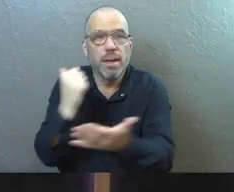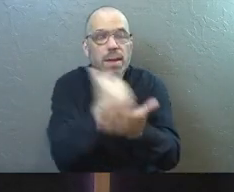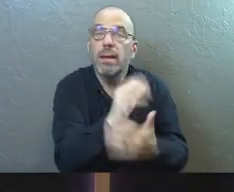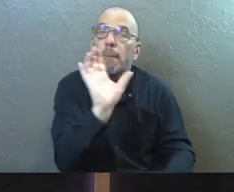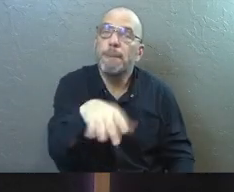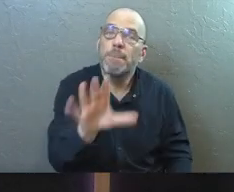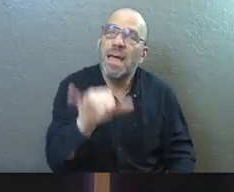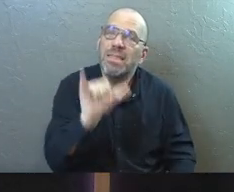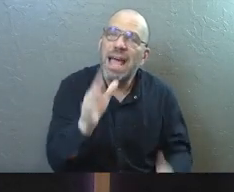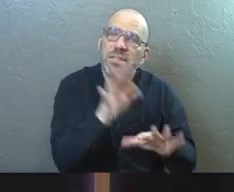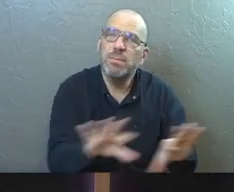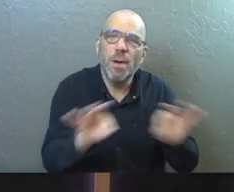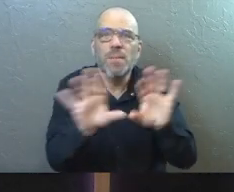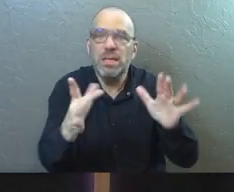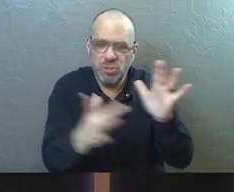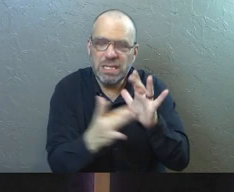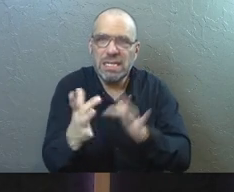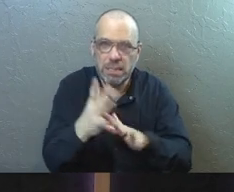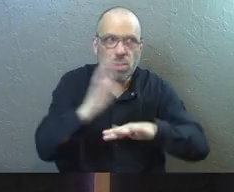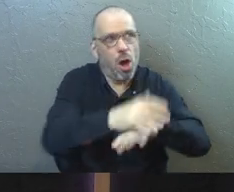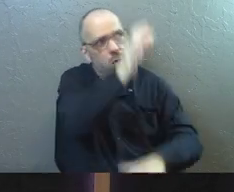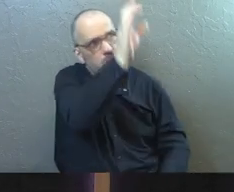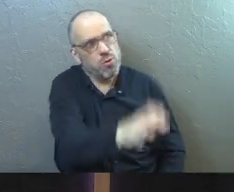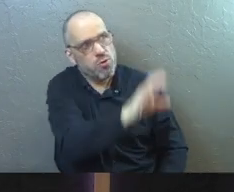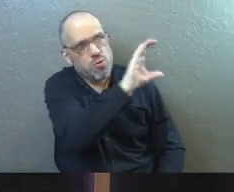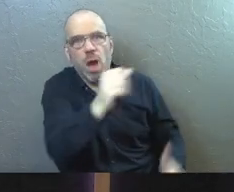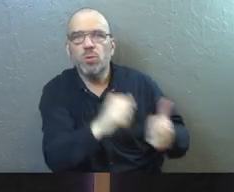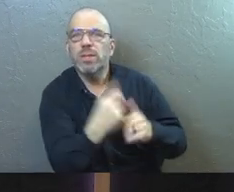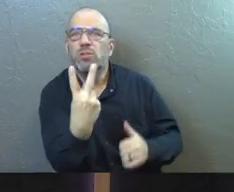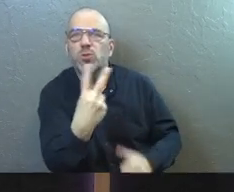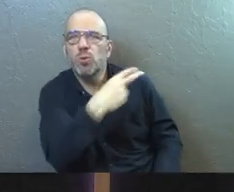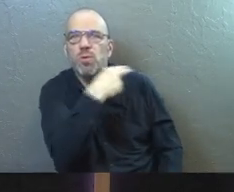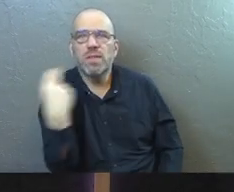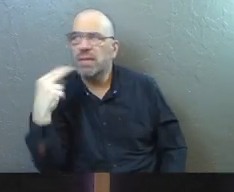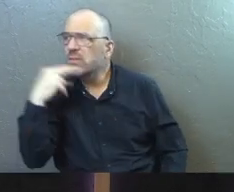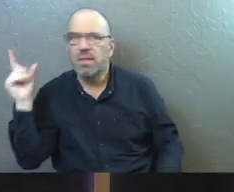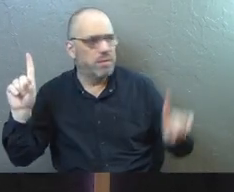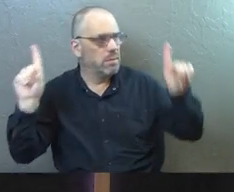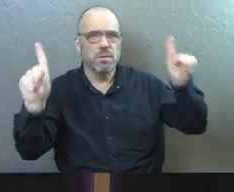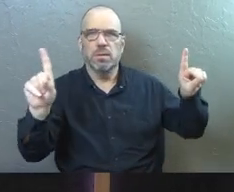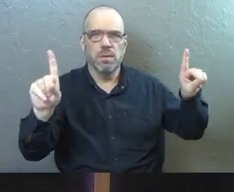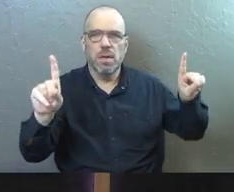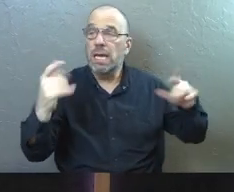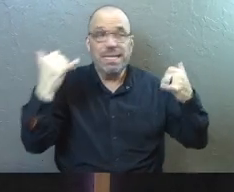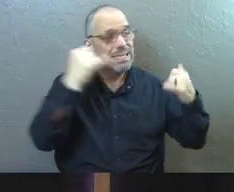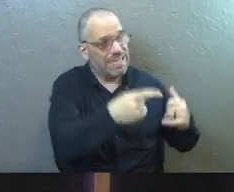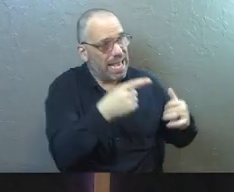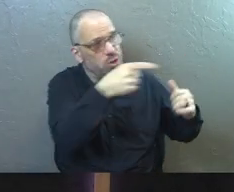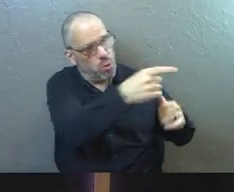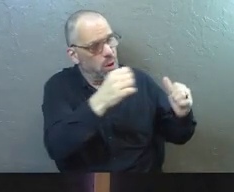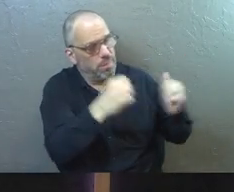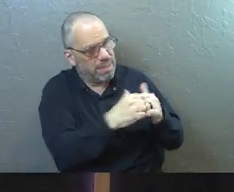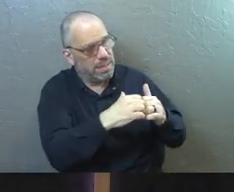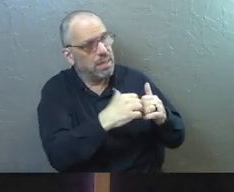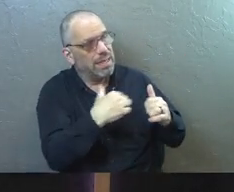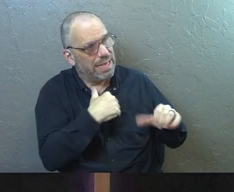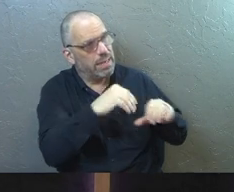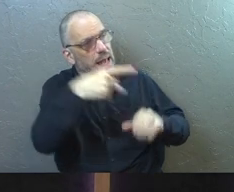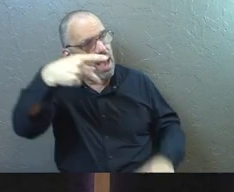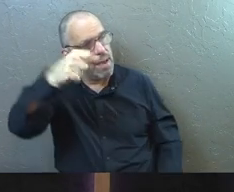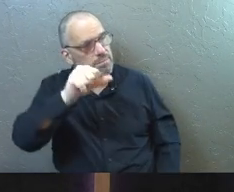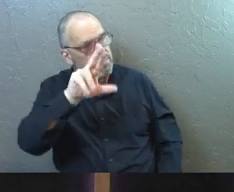And that's huge. Remember when Jesus is on the cross with the criminal next to him. And he says, today you'll be with me in paradise.